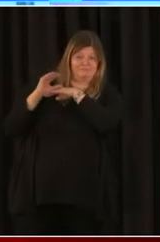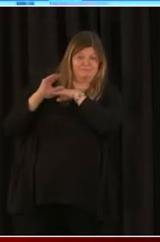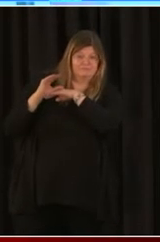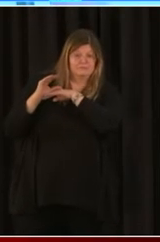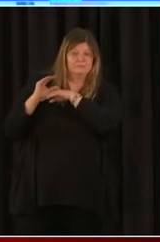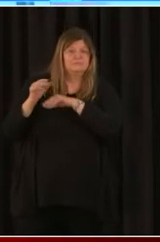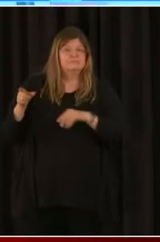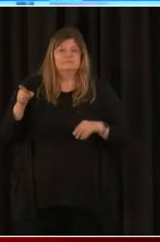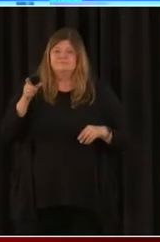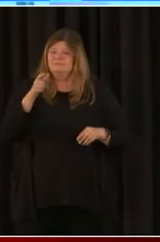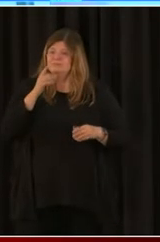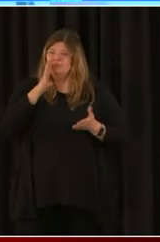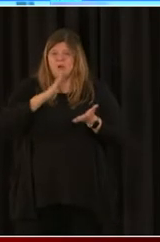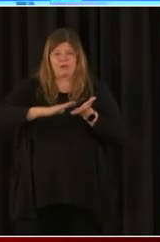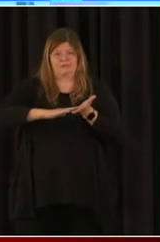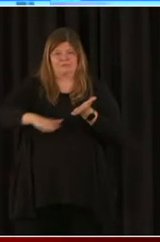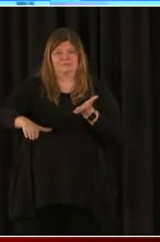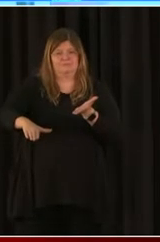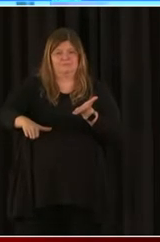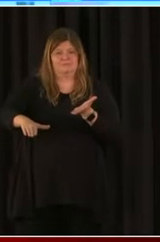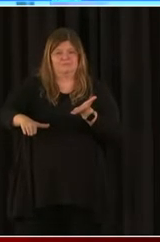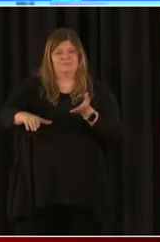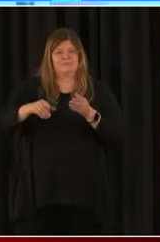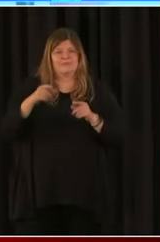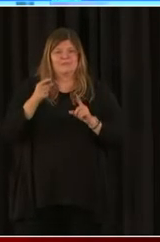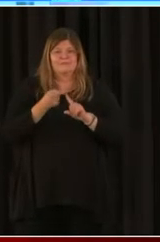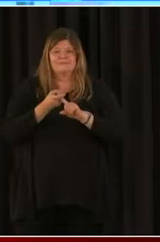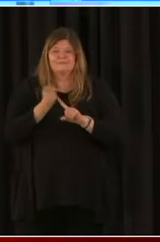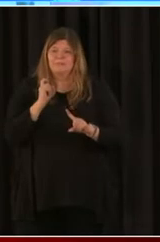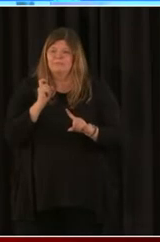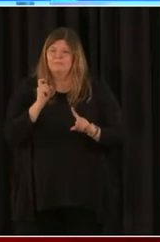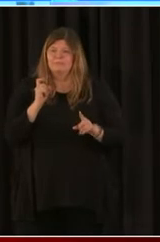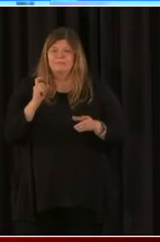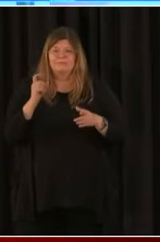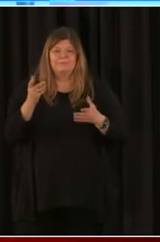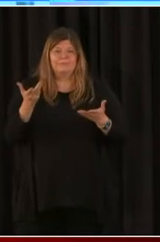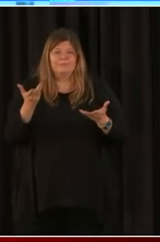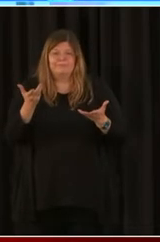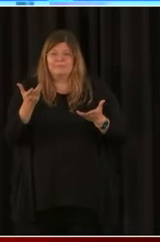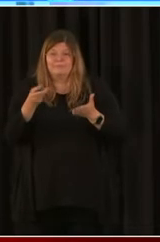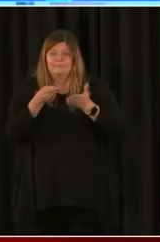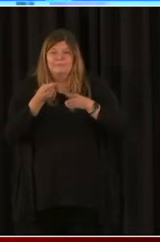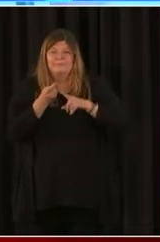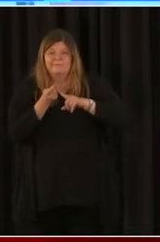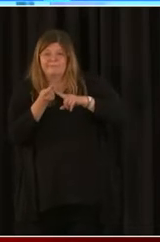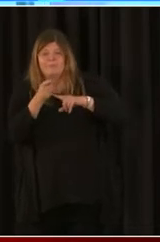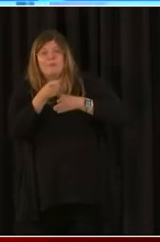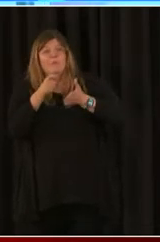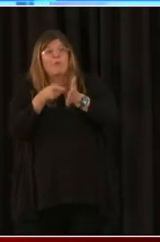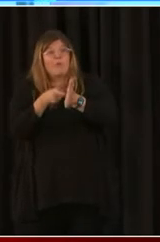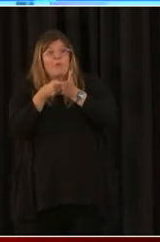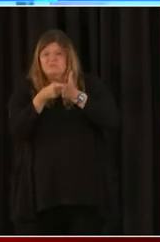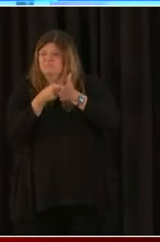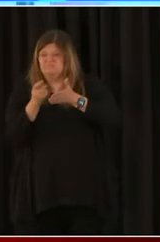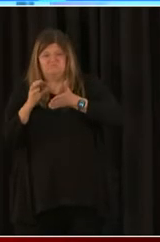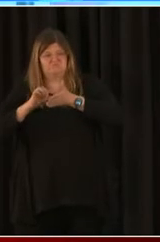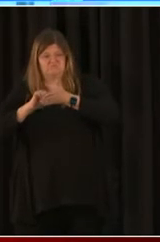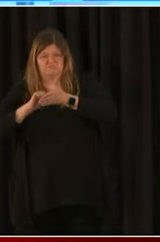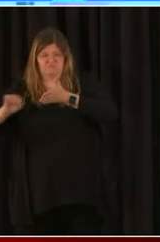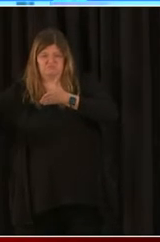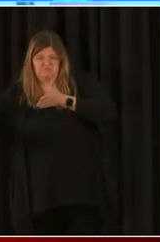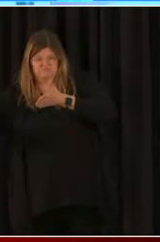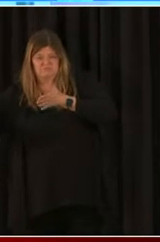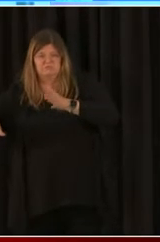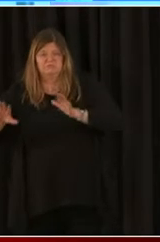requirement, okay? So now you won't be left with that $10,000 loan in the example that I just